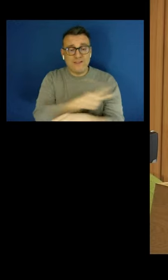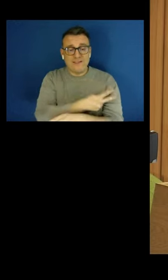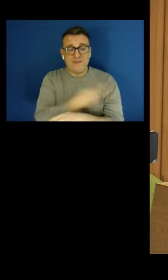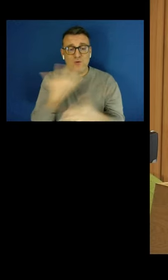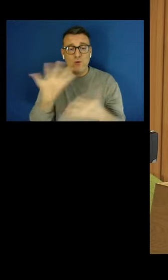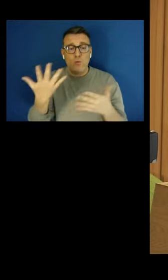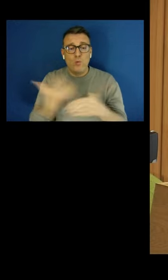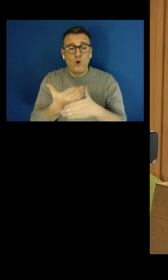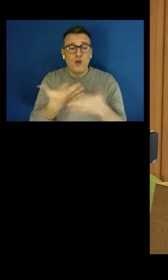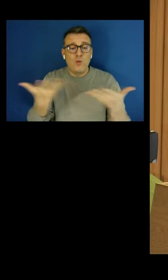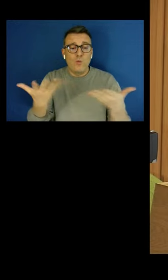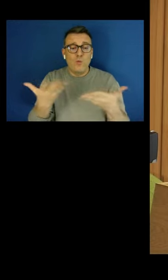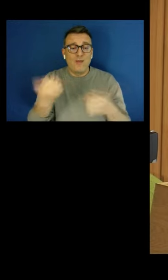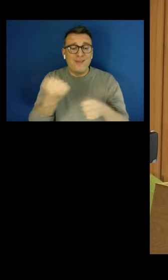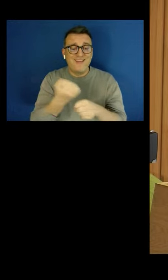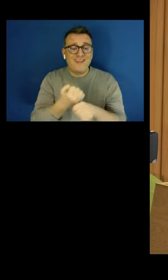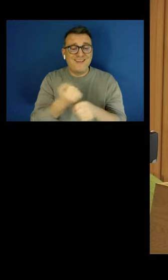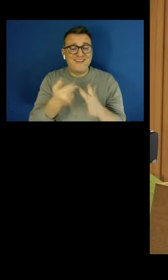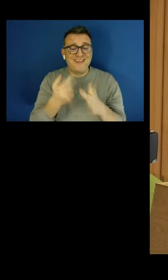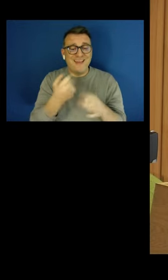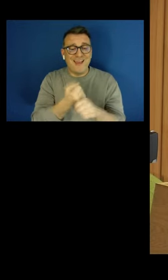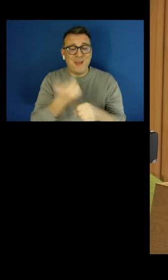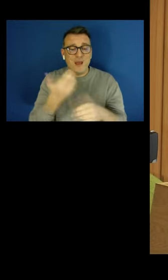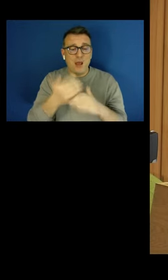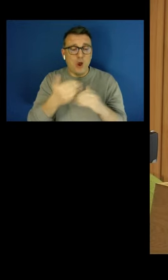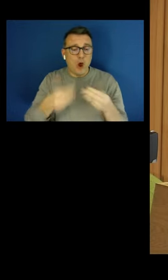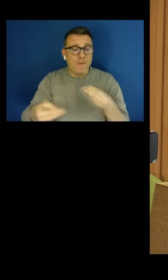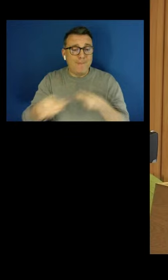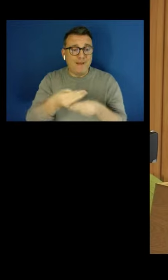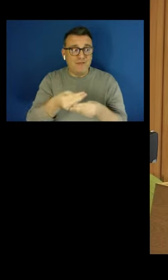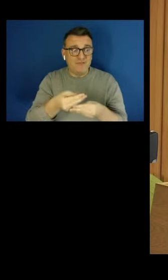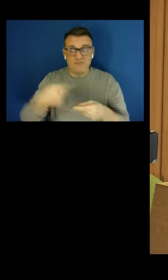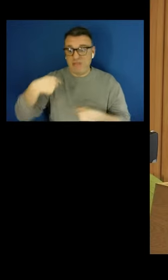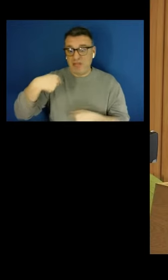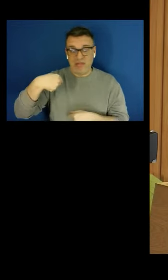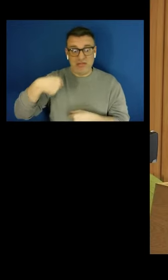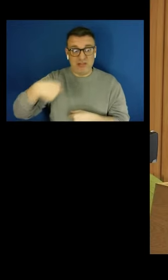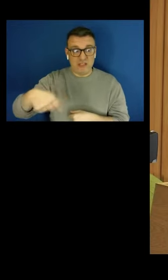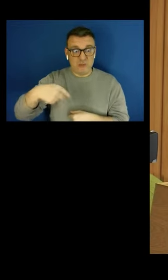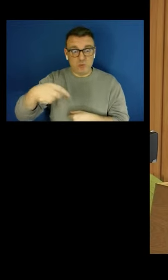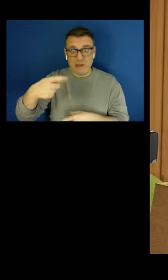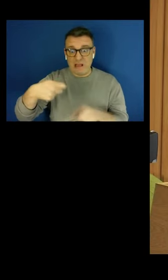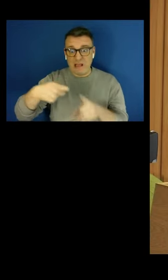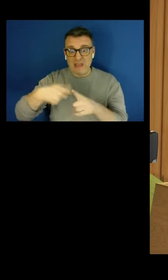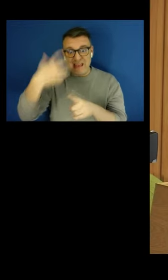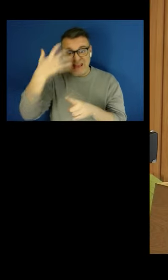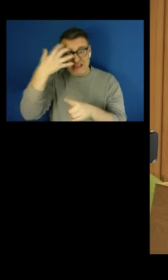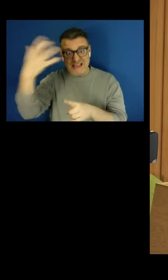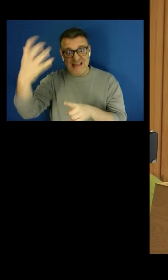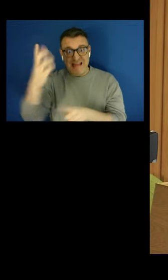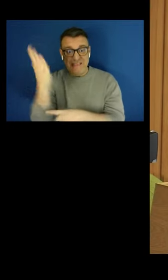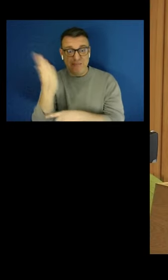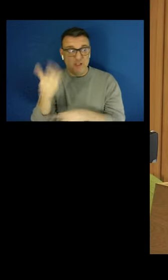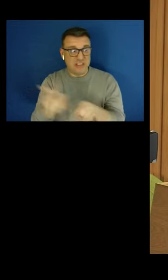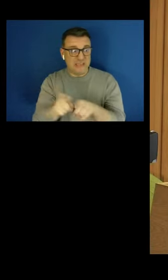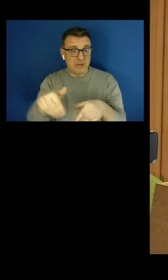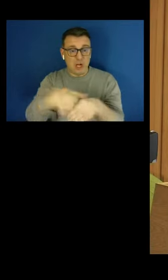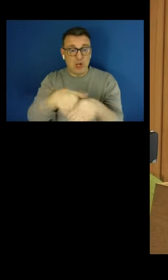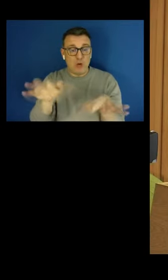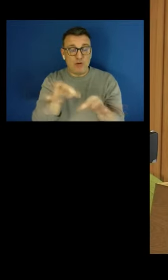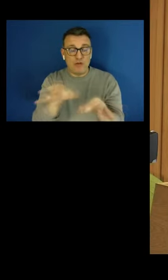year either. When it comes to the crunch, I think current ministers, contrary to what they sometimes say,